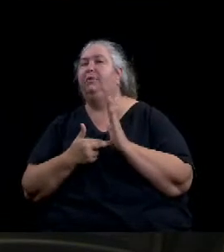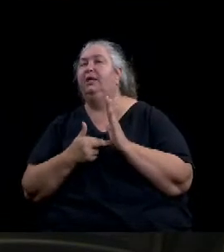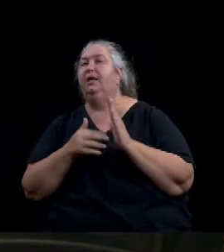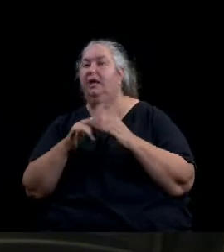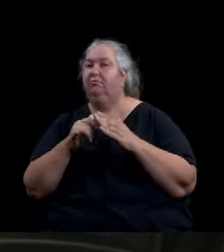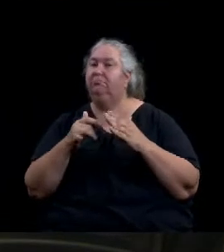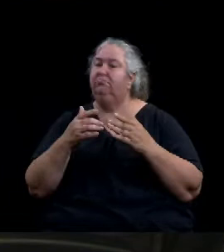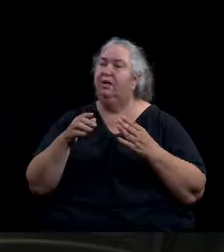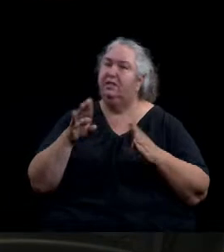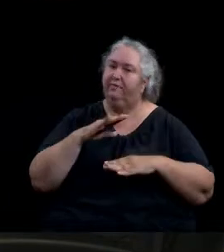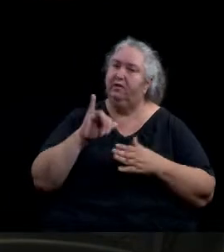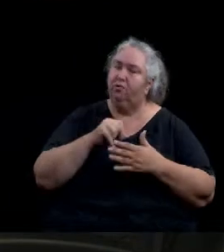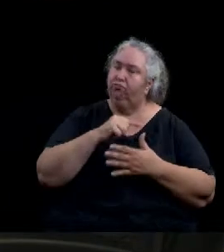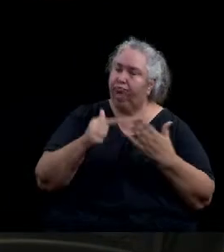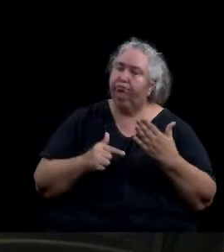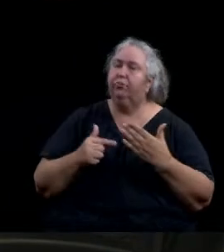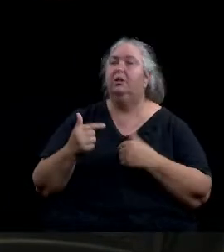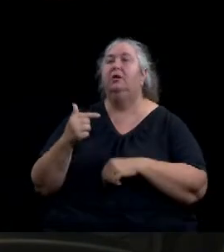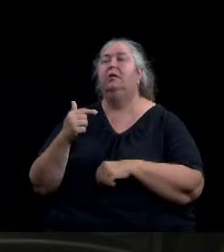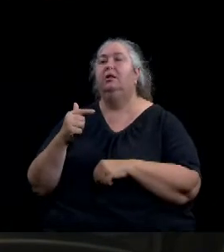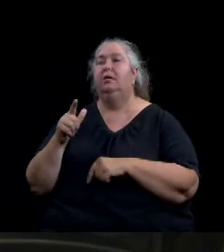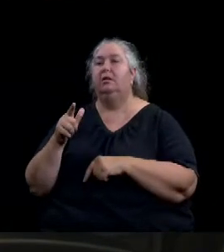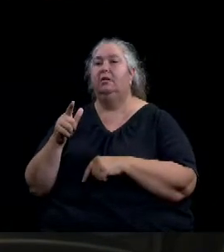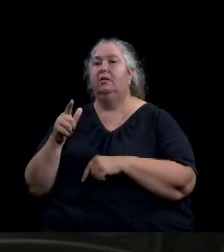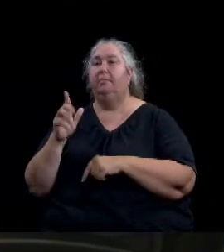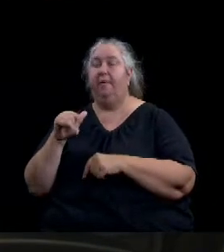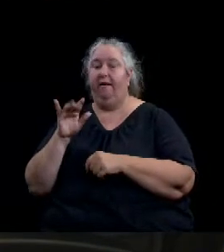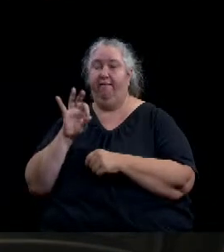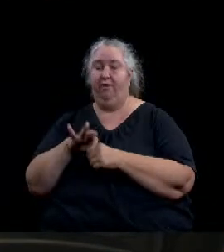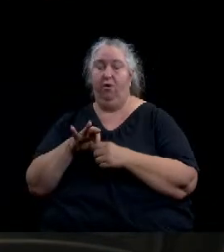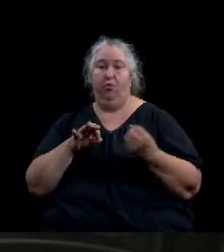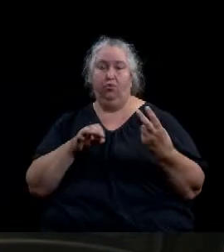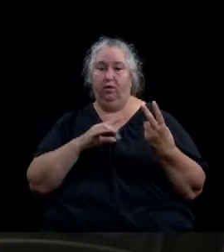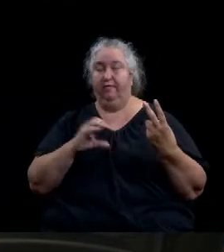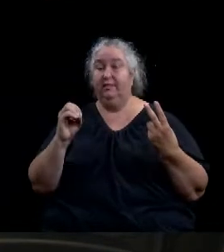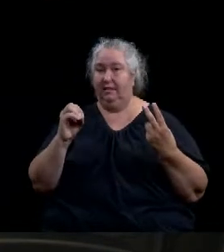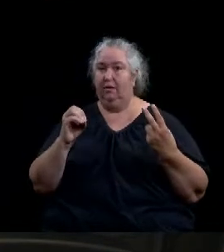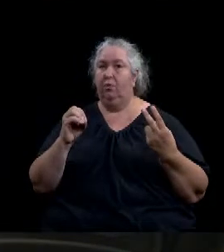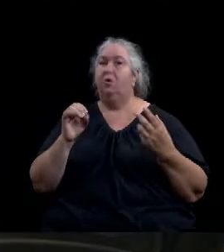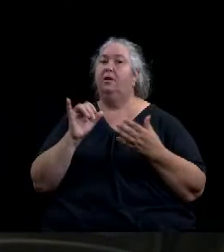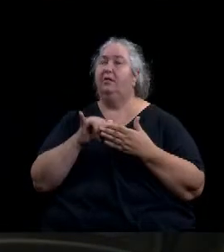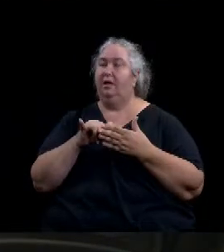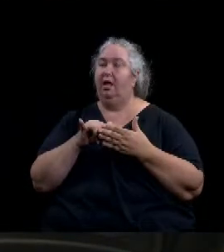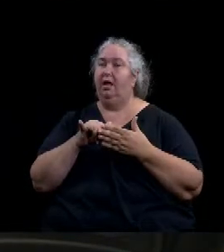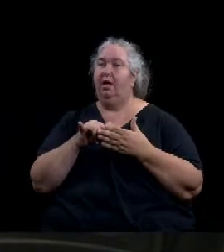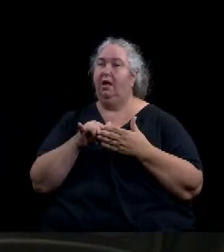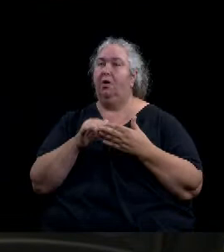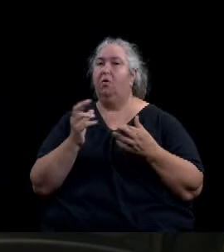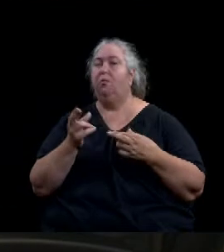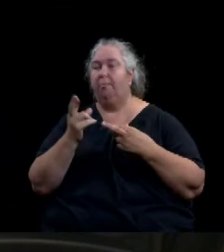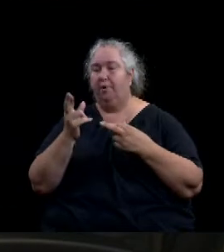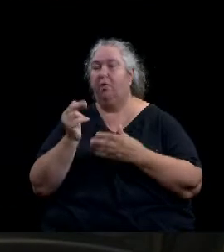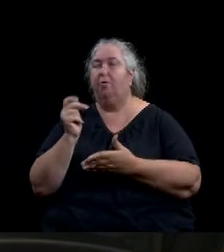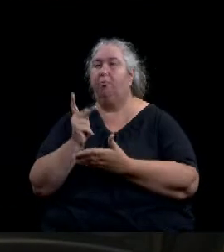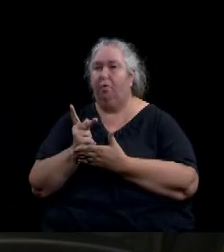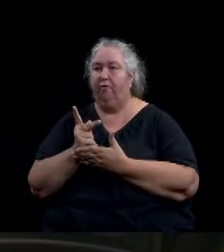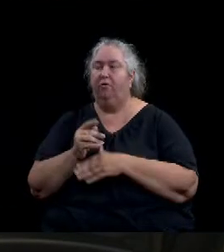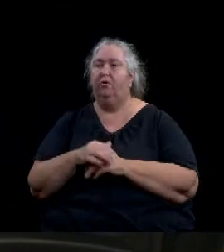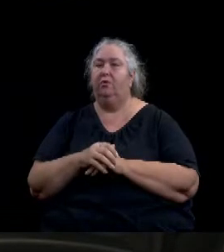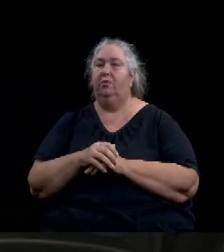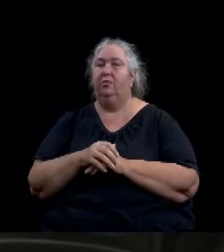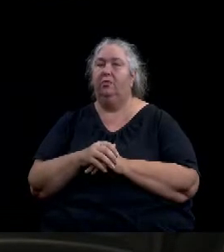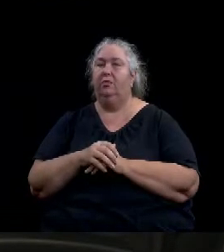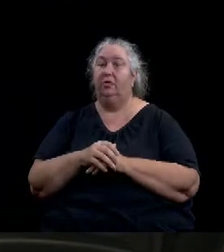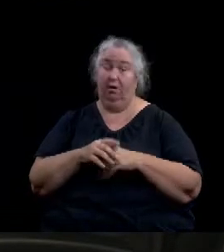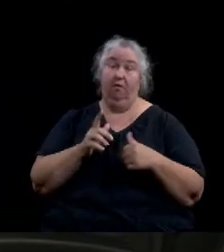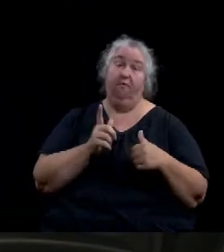By a vote of 12-0, a plan commission recommended approval of the zone change based on the following findings. One, the proposed zoning is keeping the land use component of the